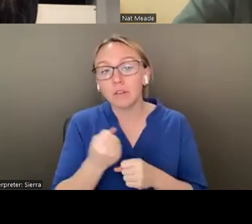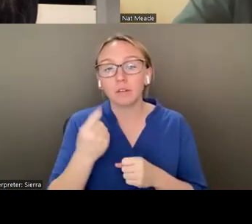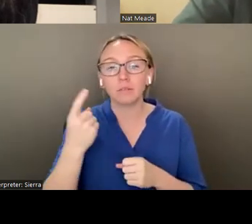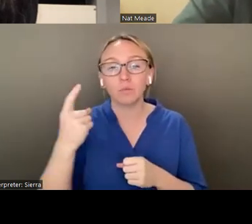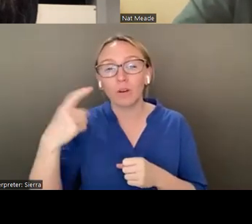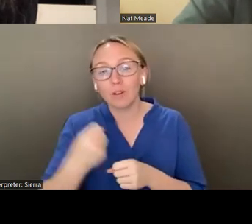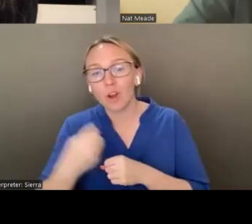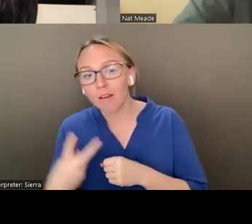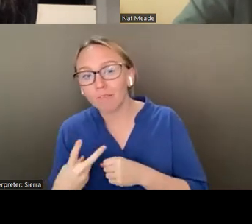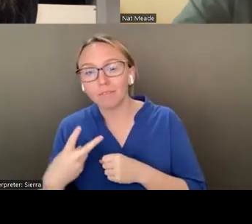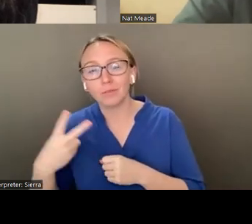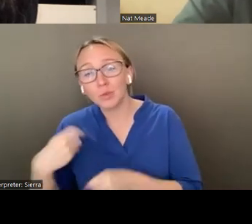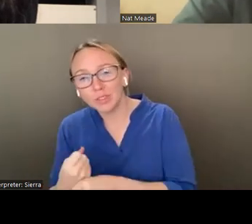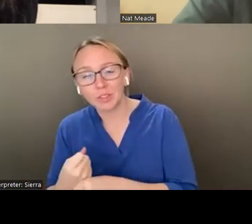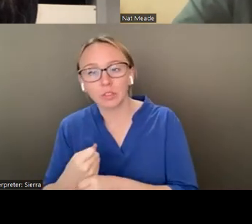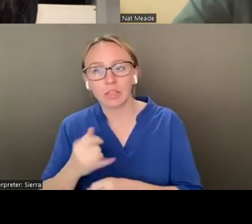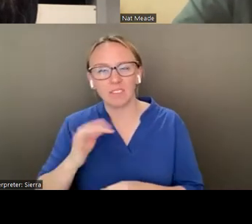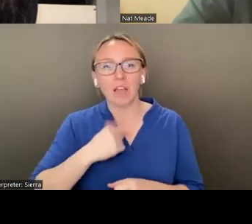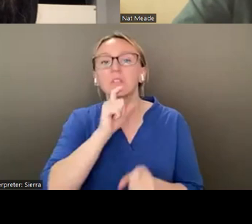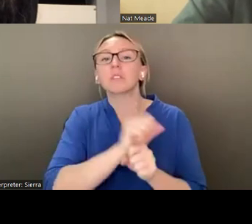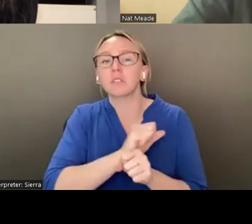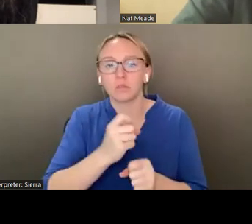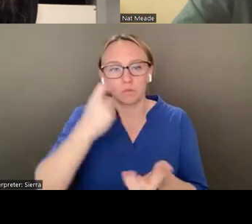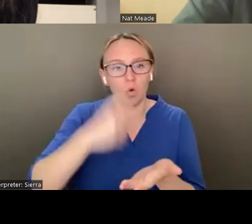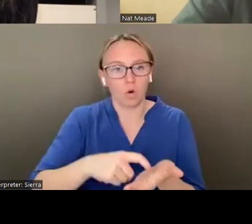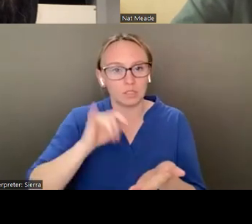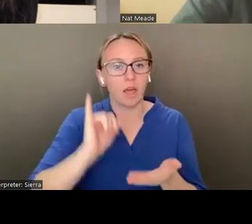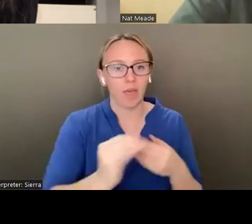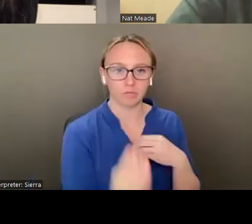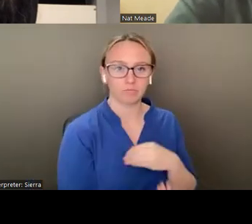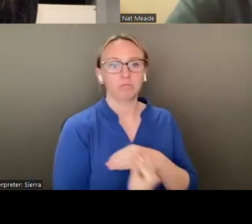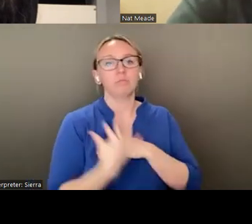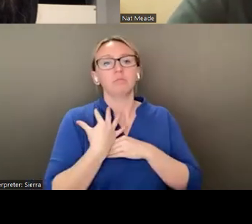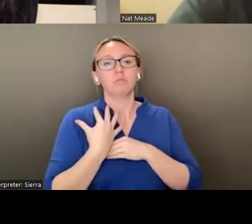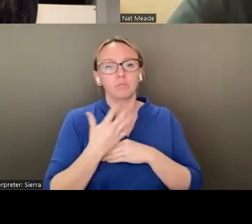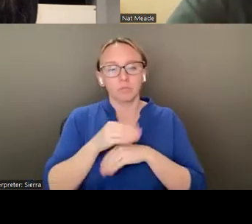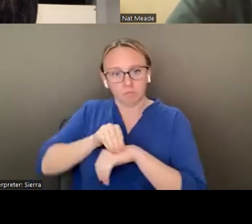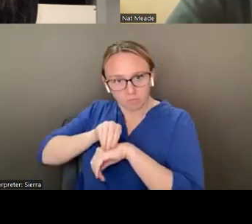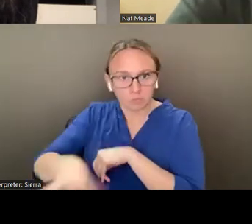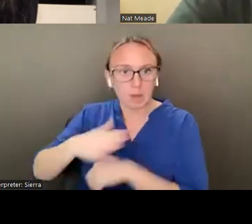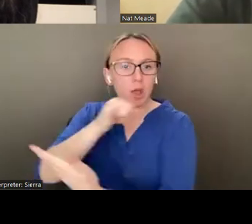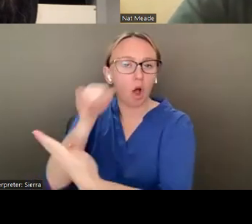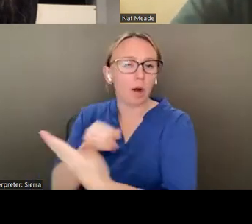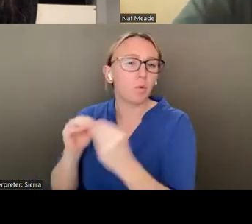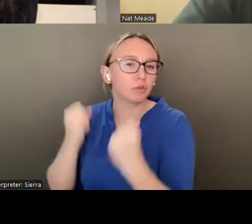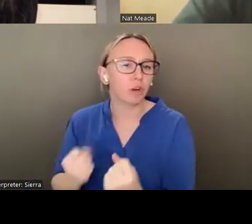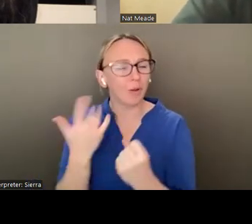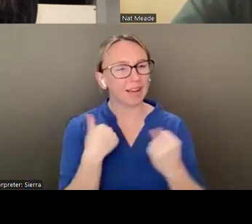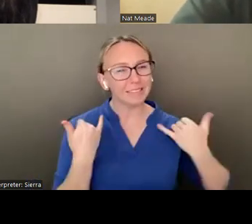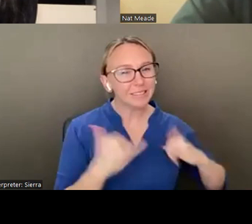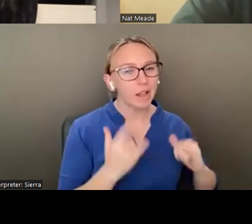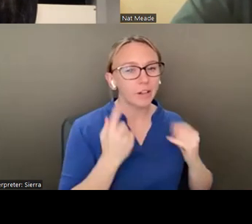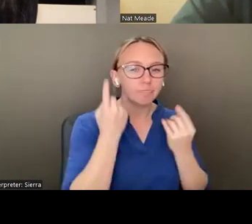the fruits of that experience come through the work in a more potent way. Um, cause I think I'm still kind of chewing on it,